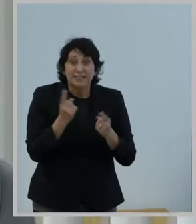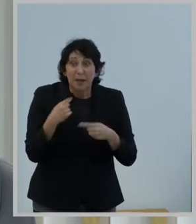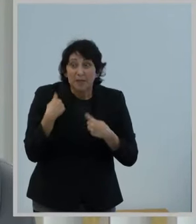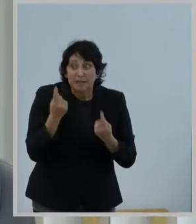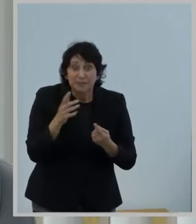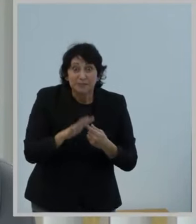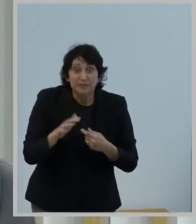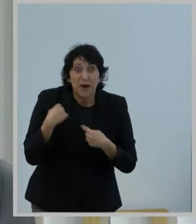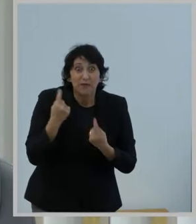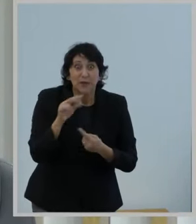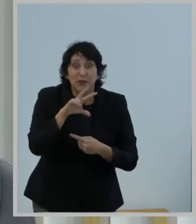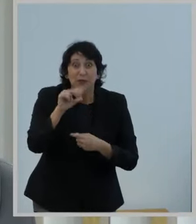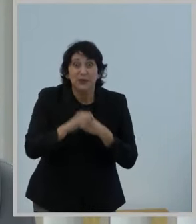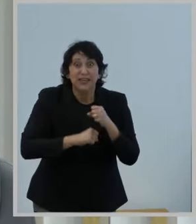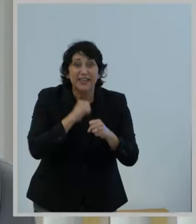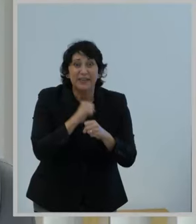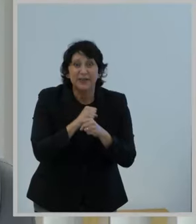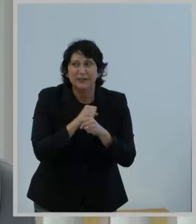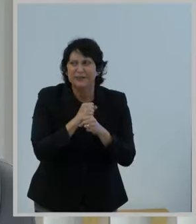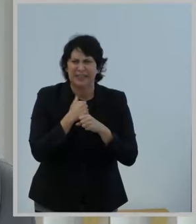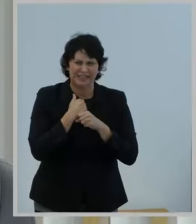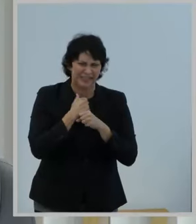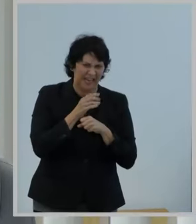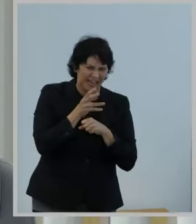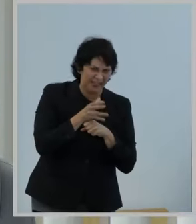30 years, I hate saying that.